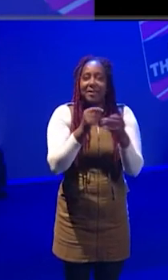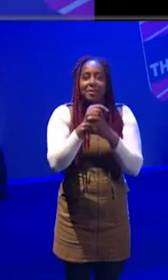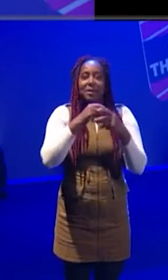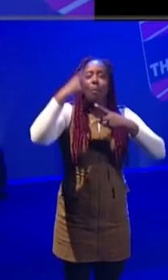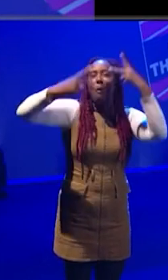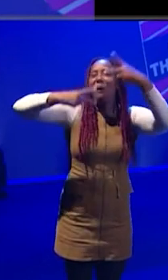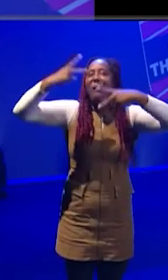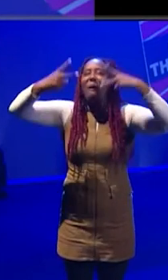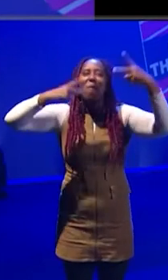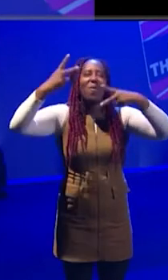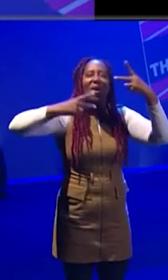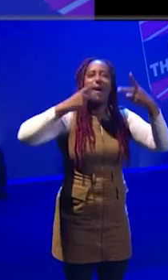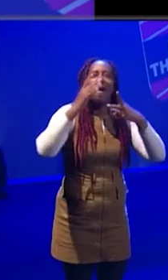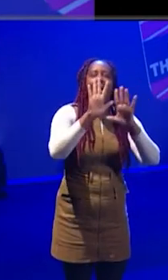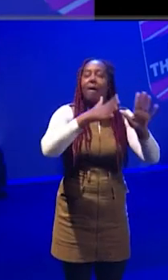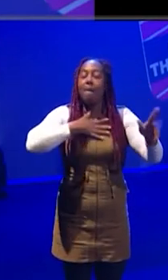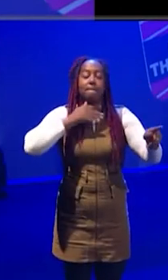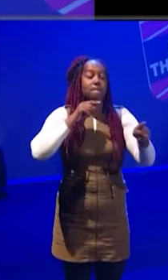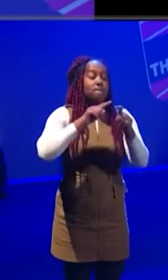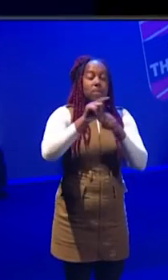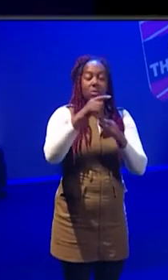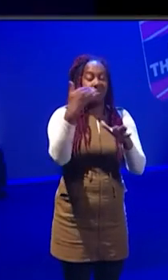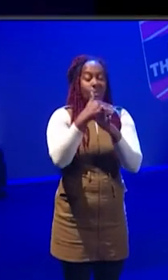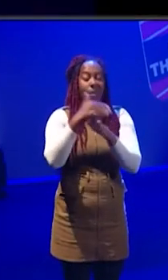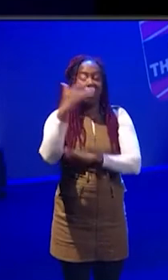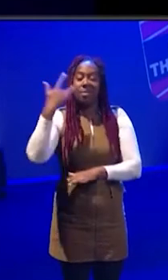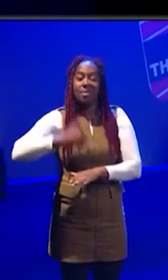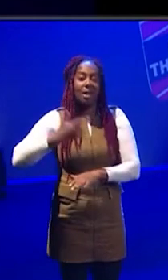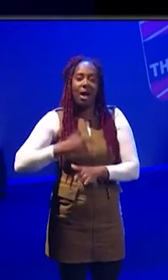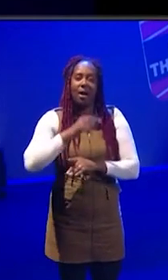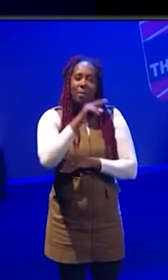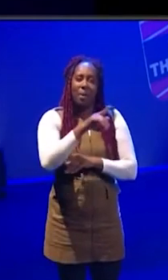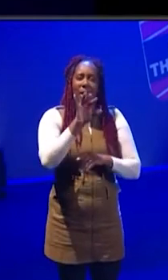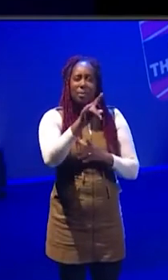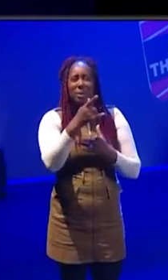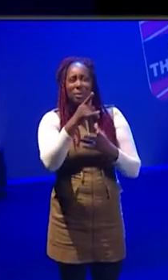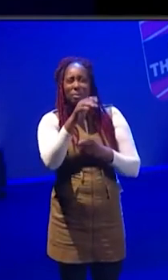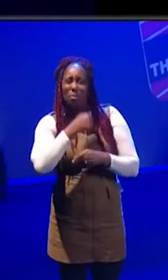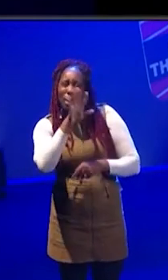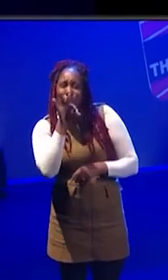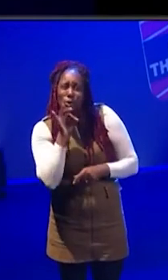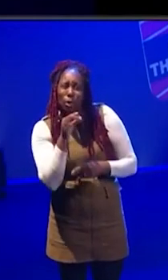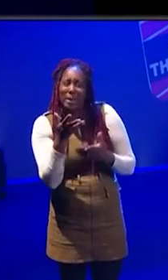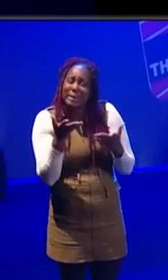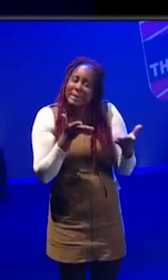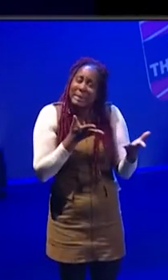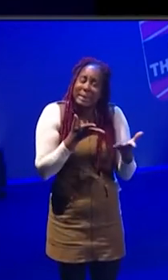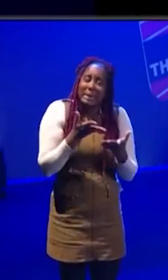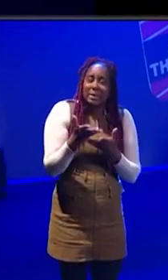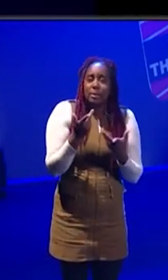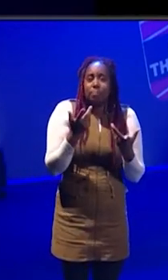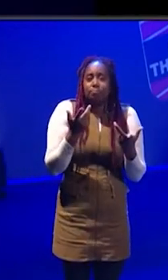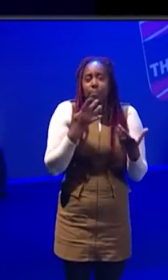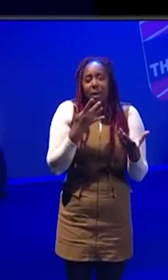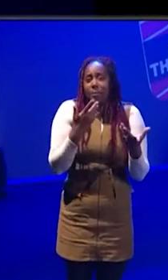houses most of my working life. And I don't know whether that was a conscious choice. It's just the way that I think it was just the